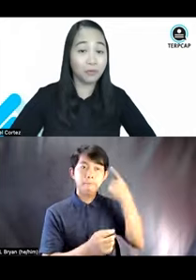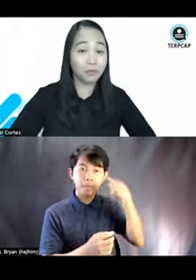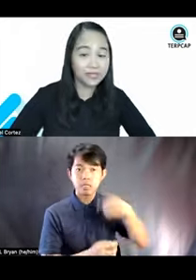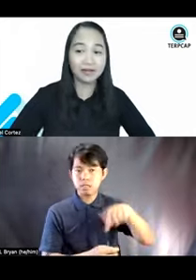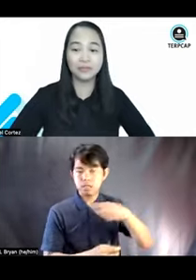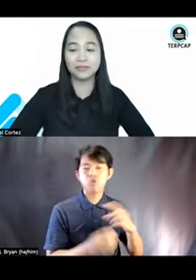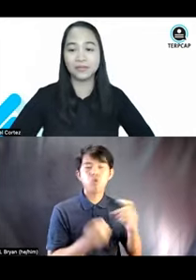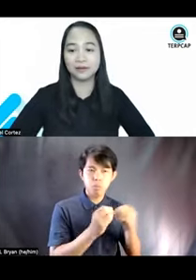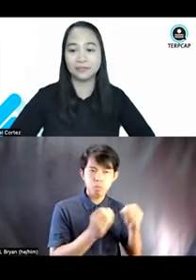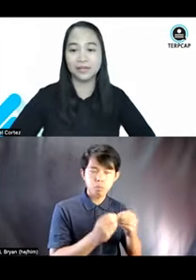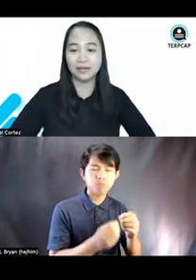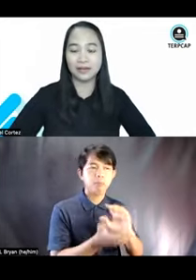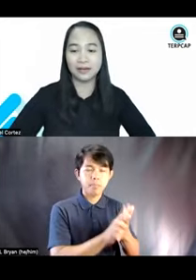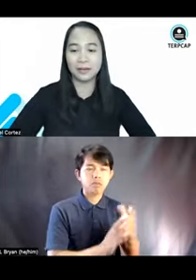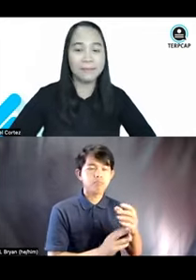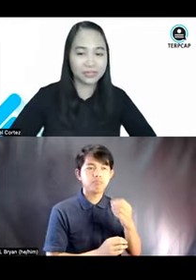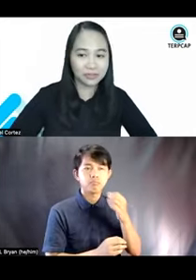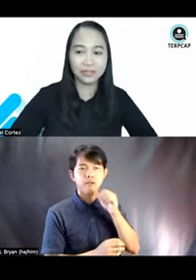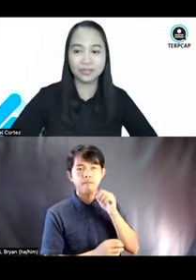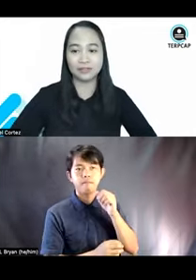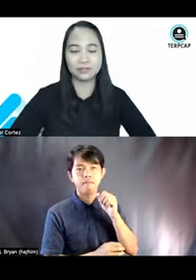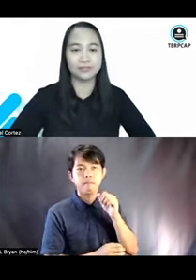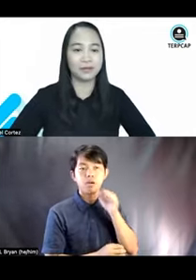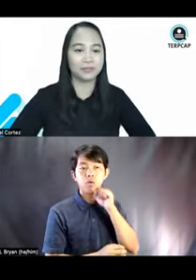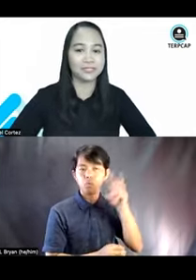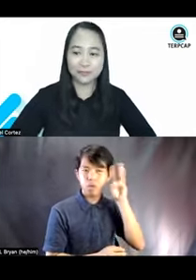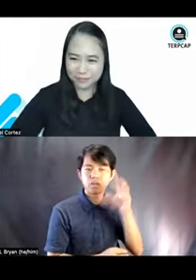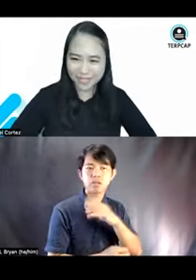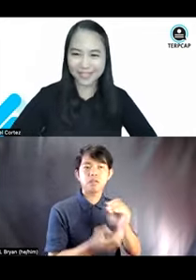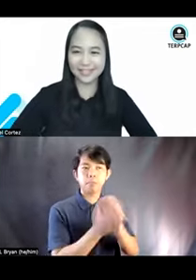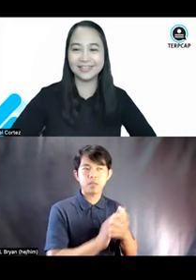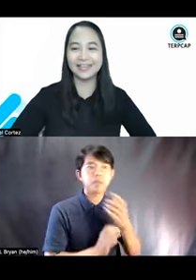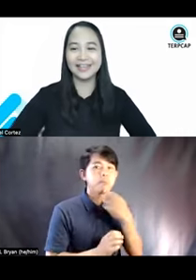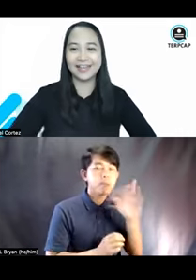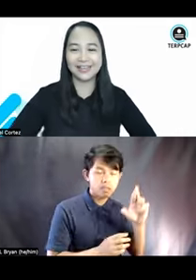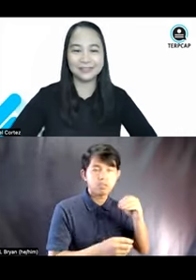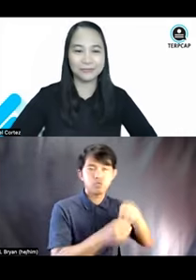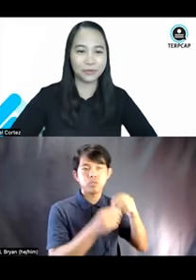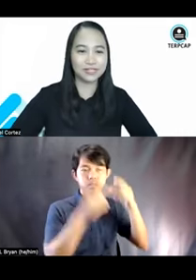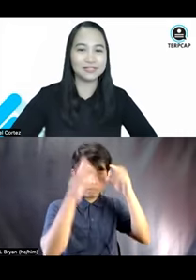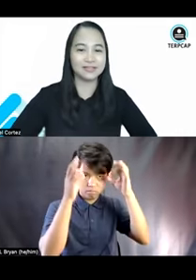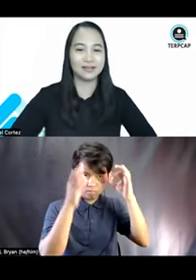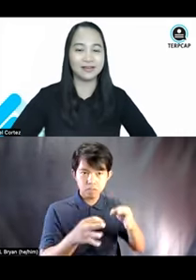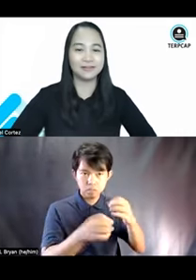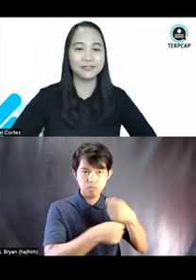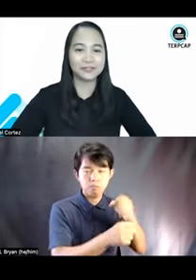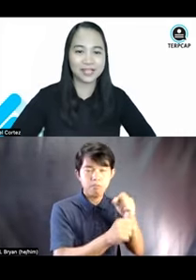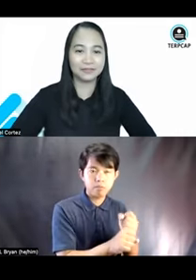more familiar. We can become, uh, better in terms of our decision-making and, of course,